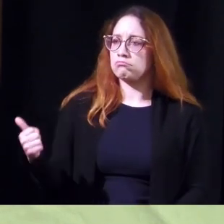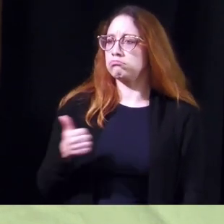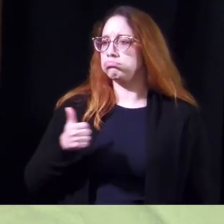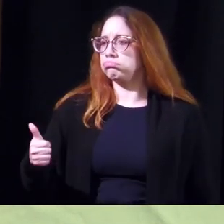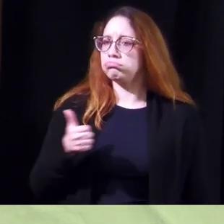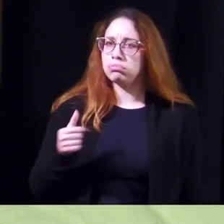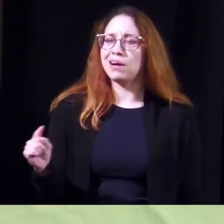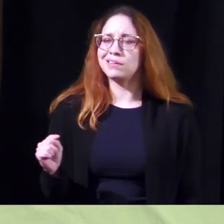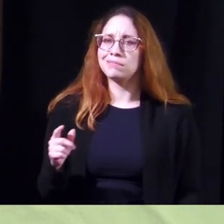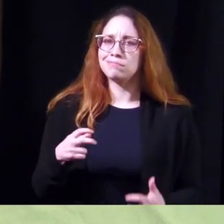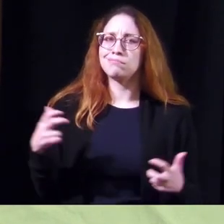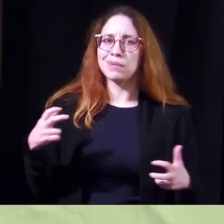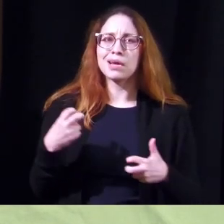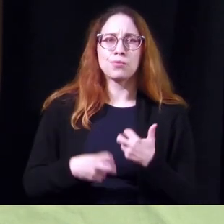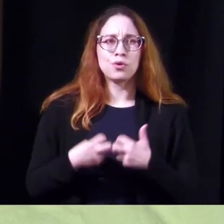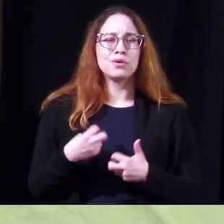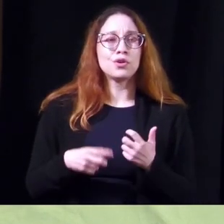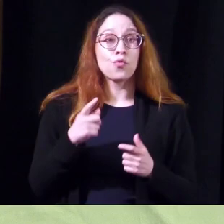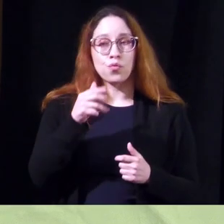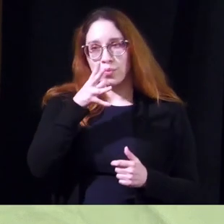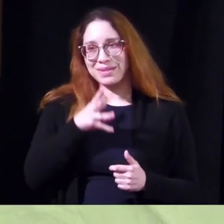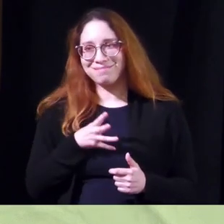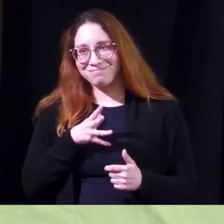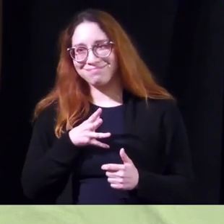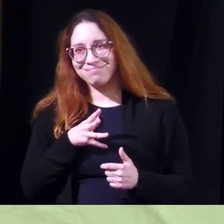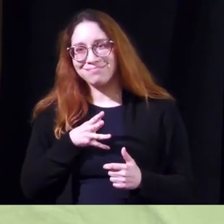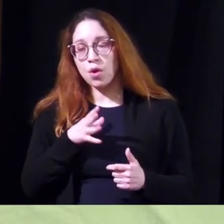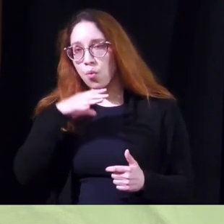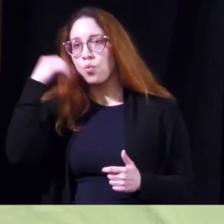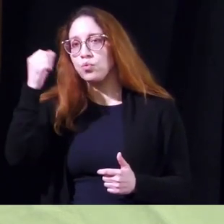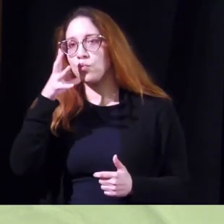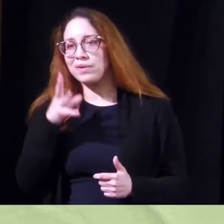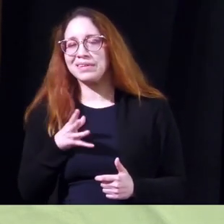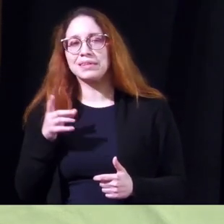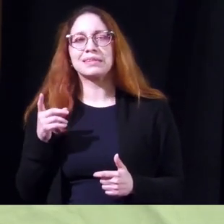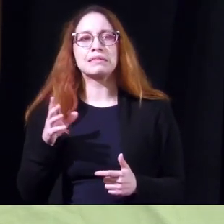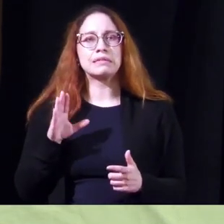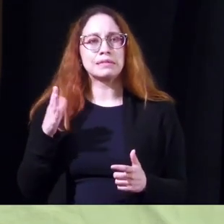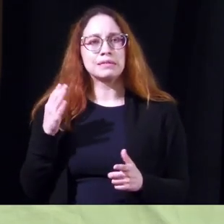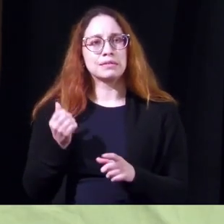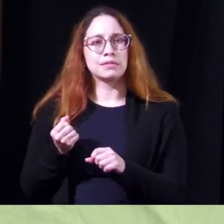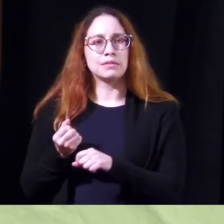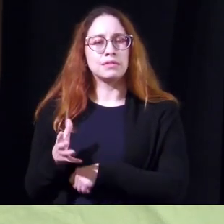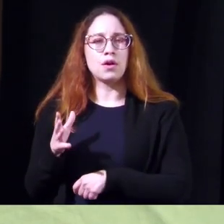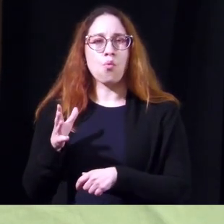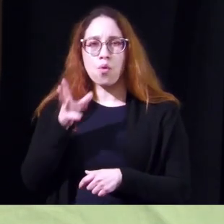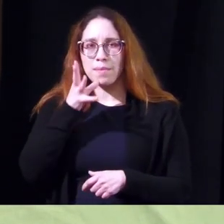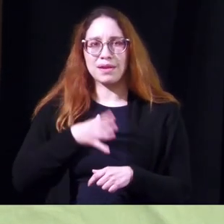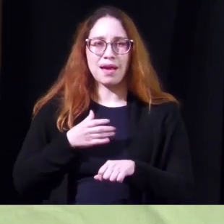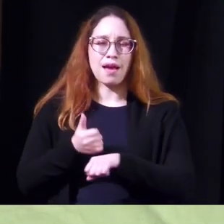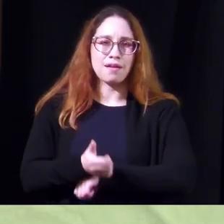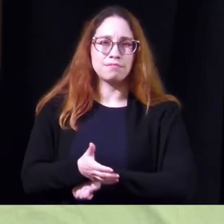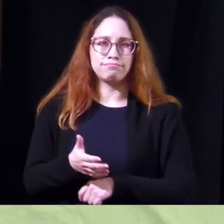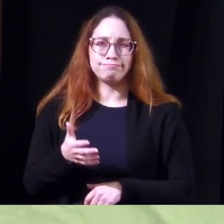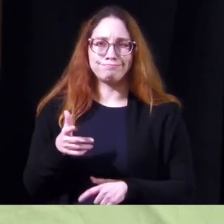huge problem mostly in women and mostly in older women so it seems to affect post-menopausal women more we don't know exactly what